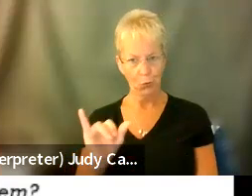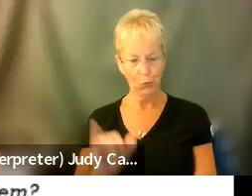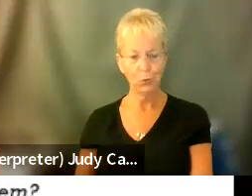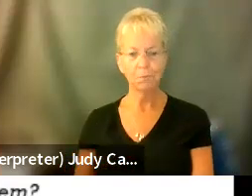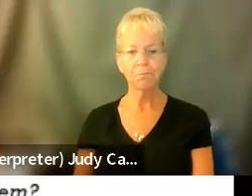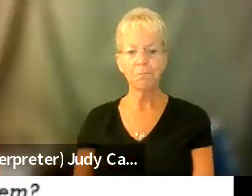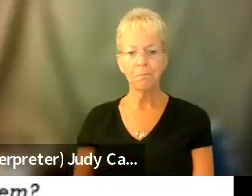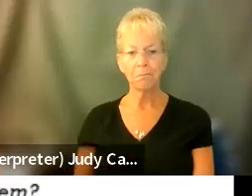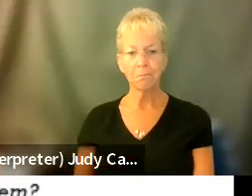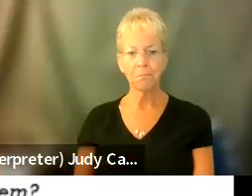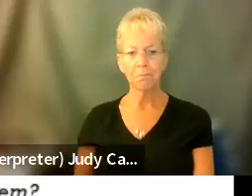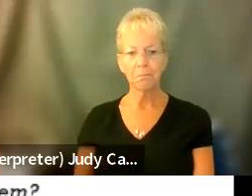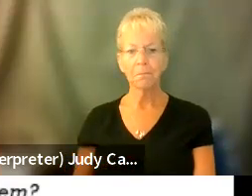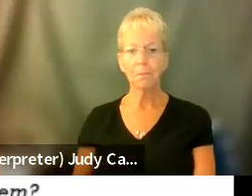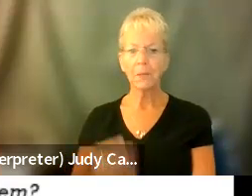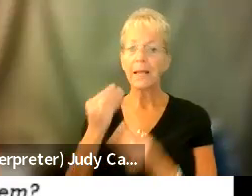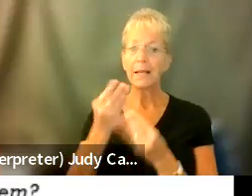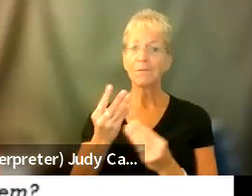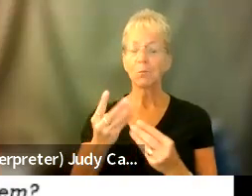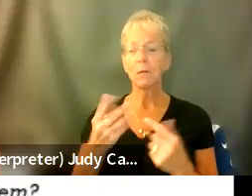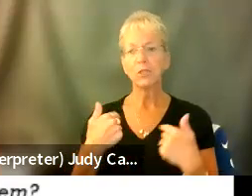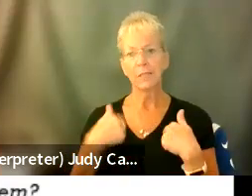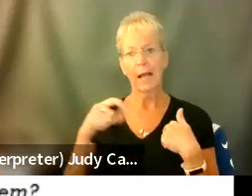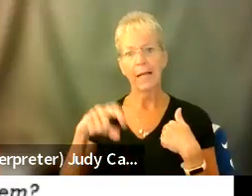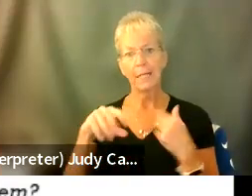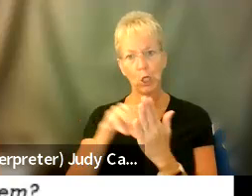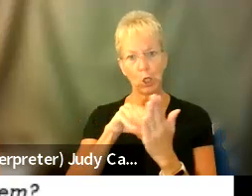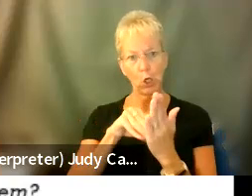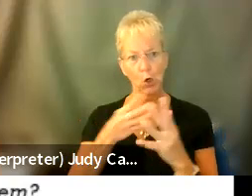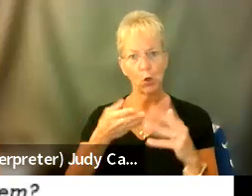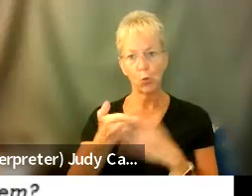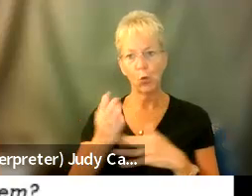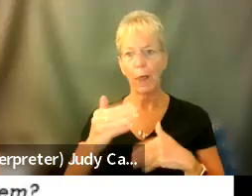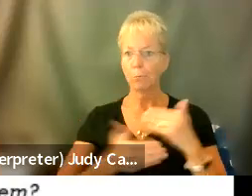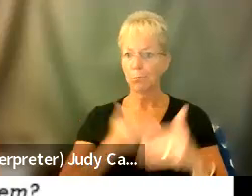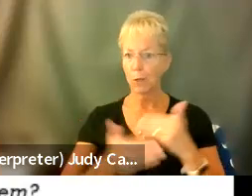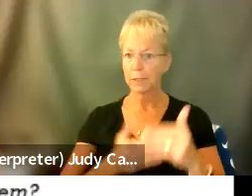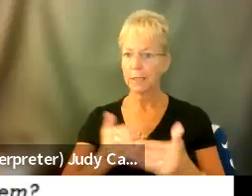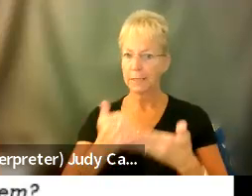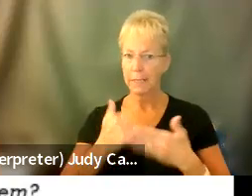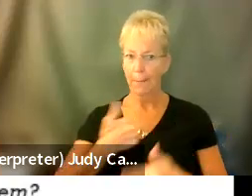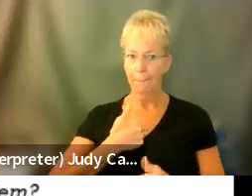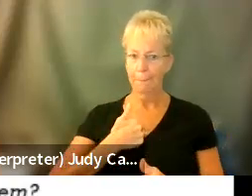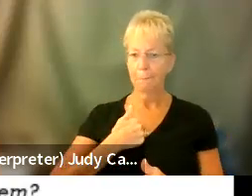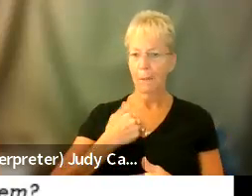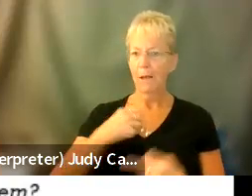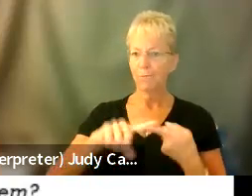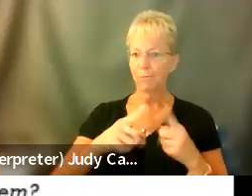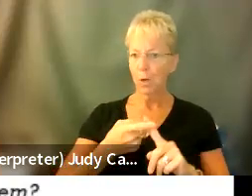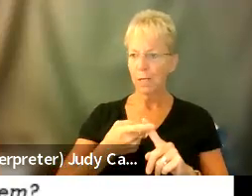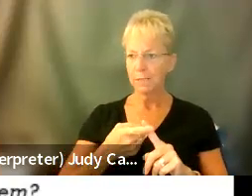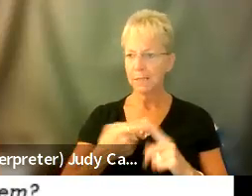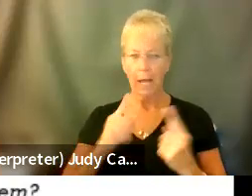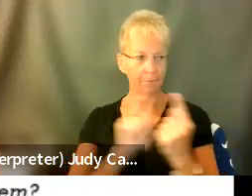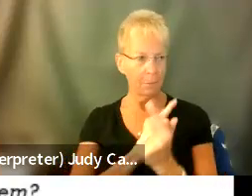And it's information that I learned through that process that I helped my friends that I've met